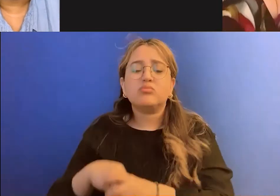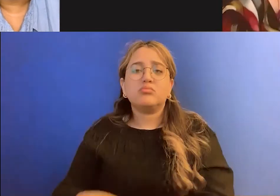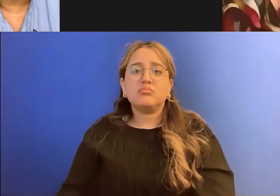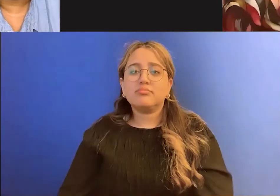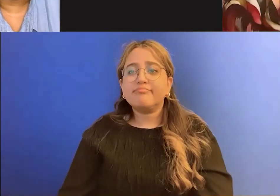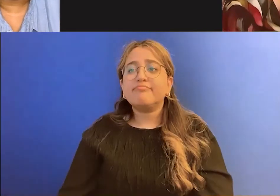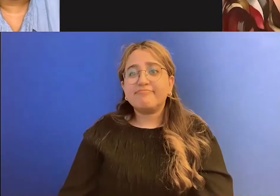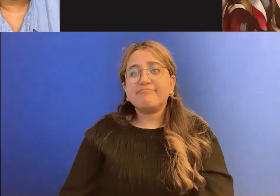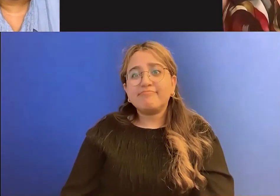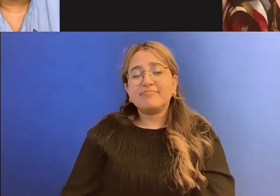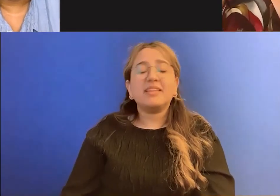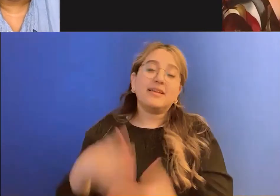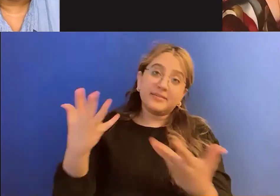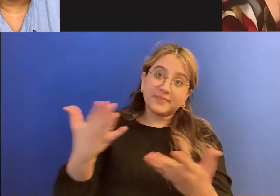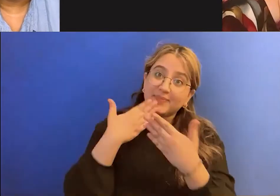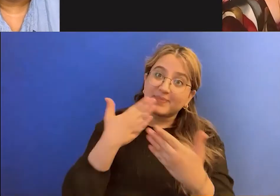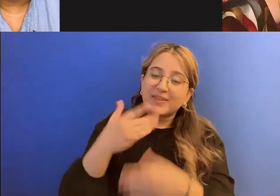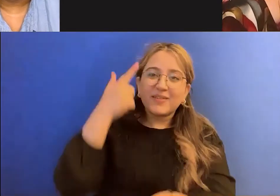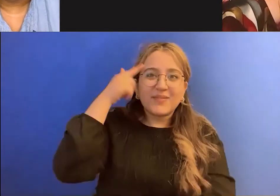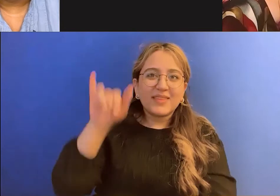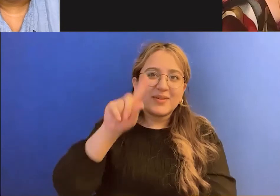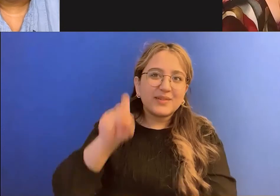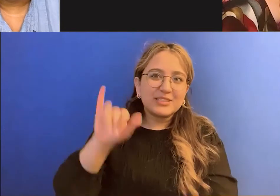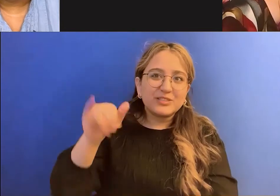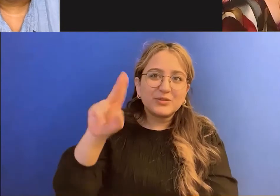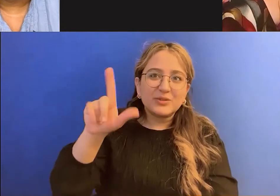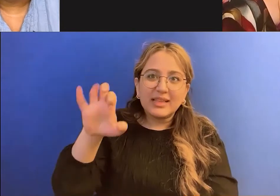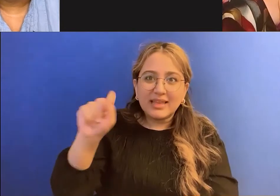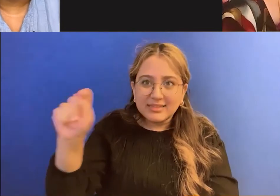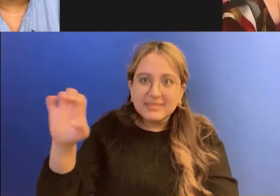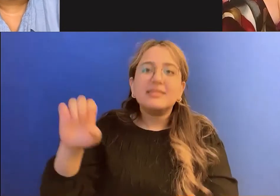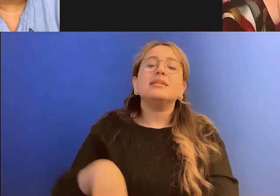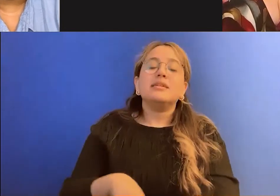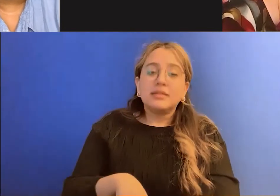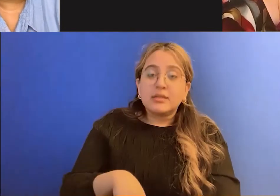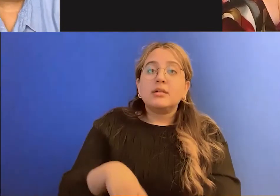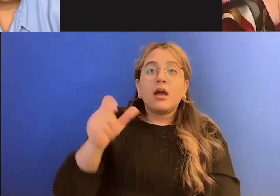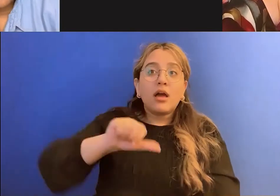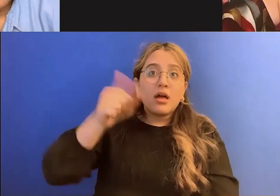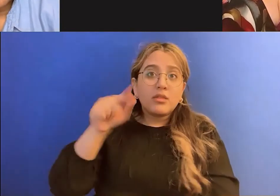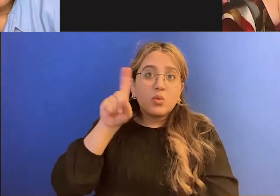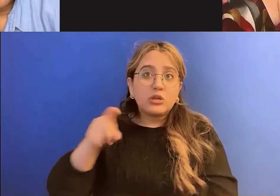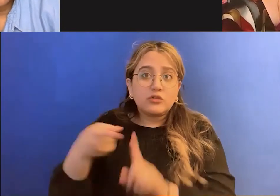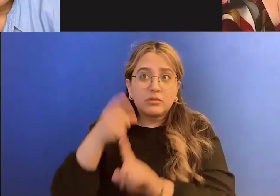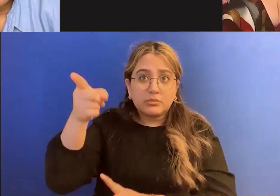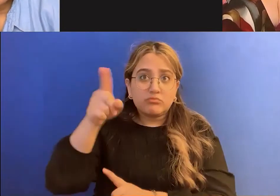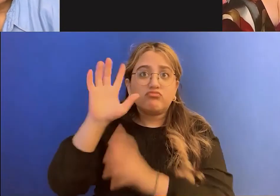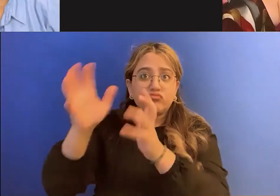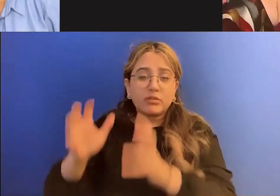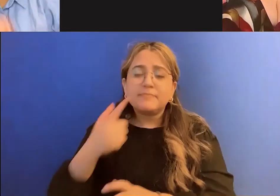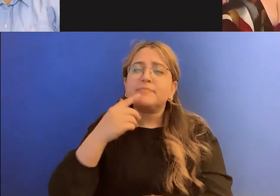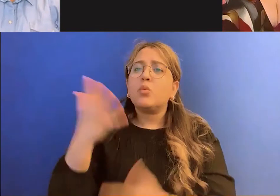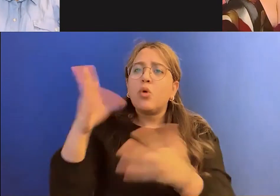Um, thank you for that question, Julia. Um, another question from the chat. What would your best advice be to fat fashion